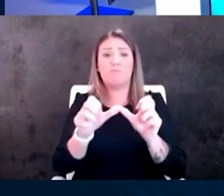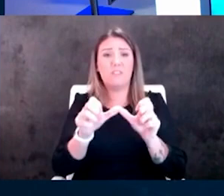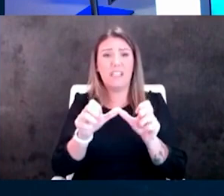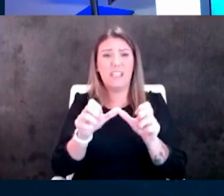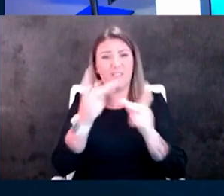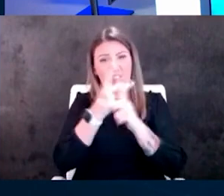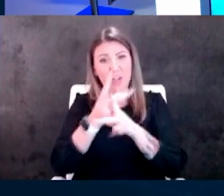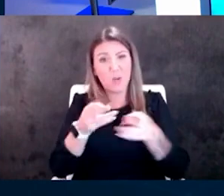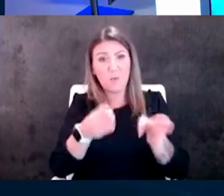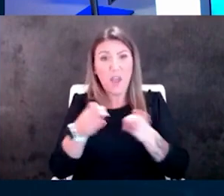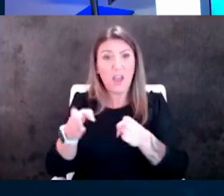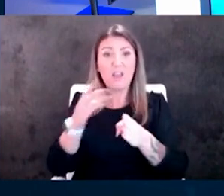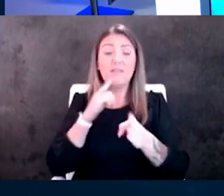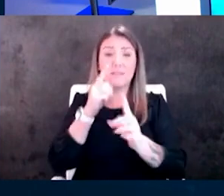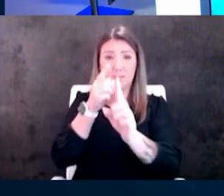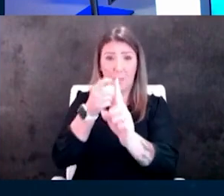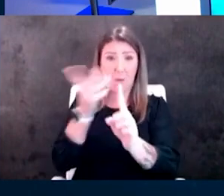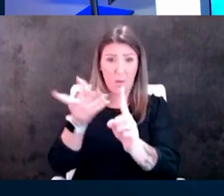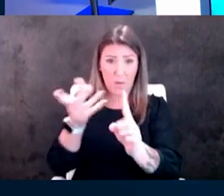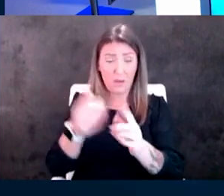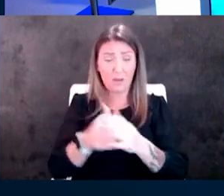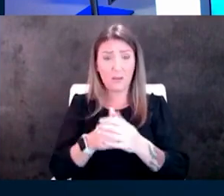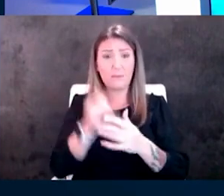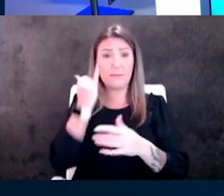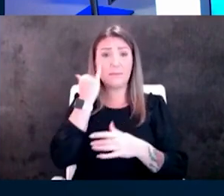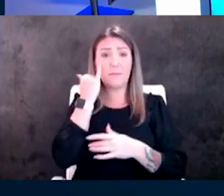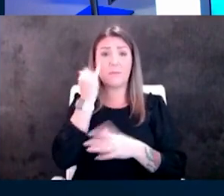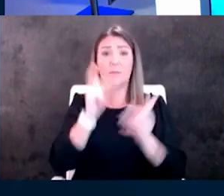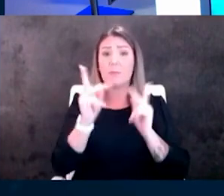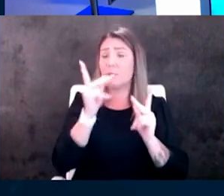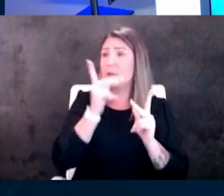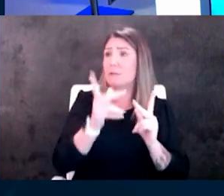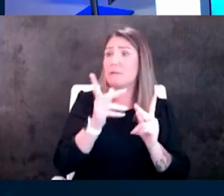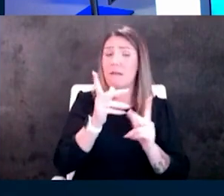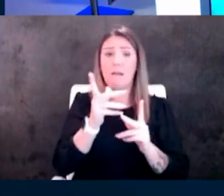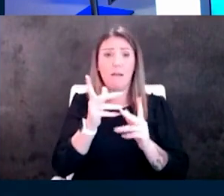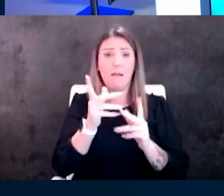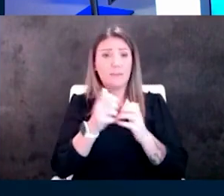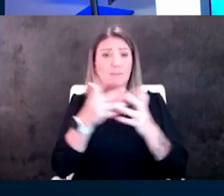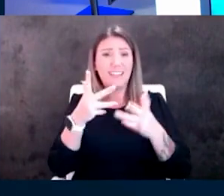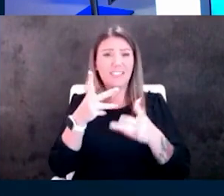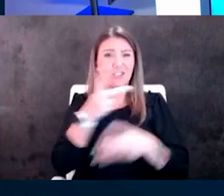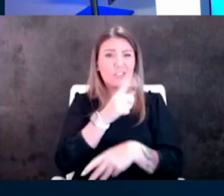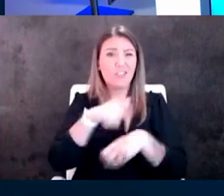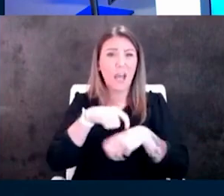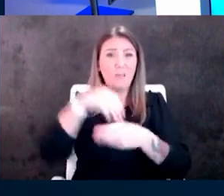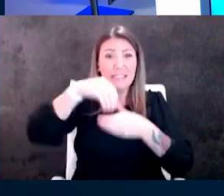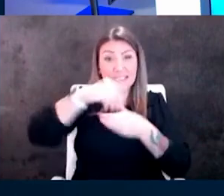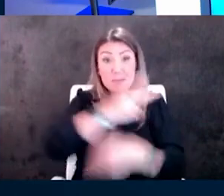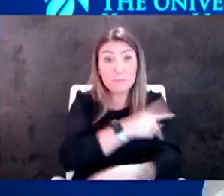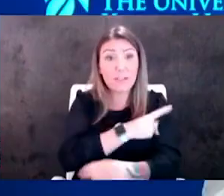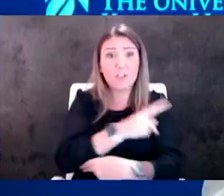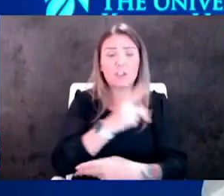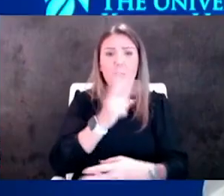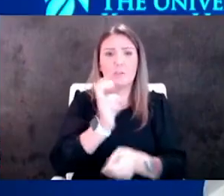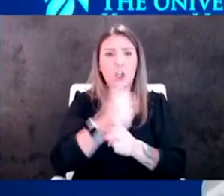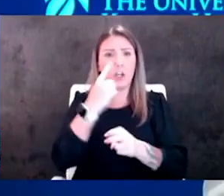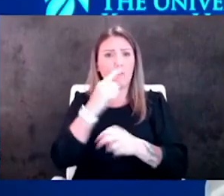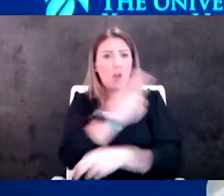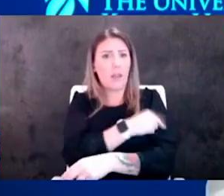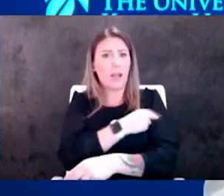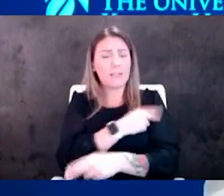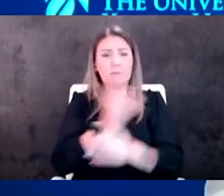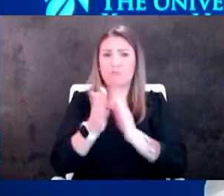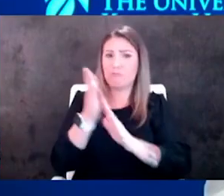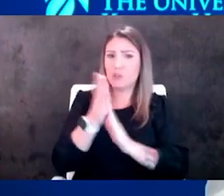points you made is if really if people aren't spending as much time inpatient it's hard for the hospitals to generate as much revenue so